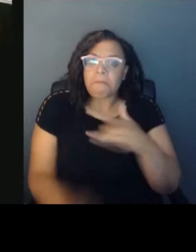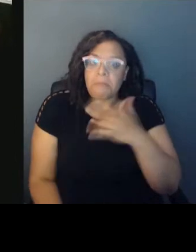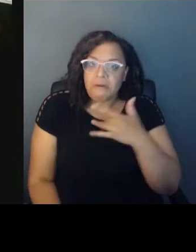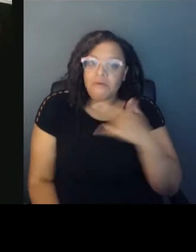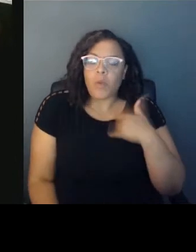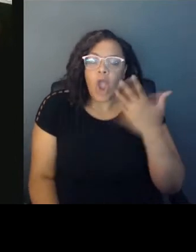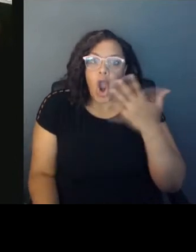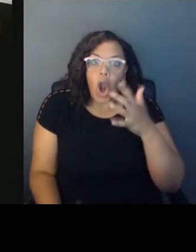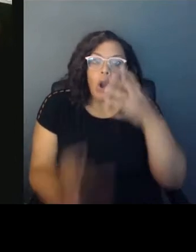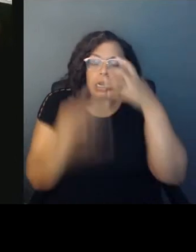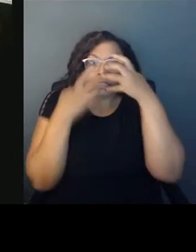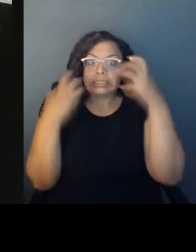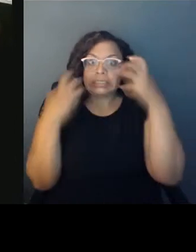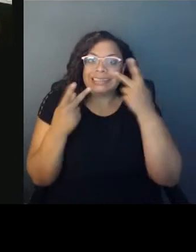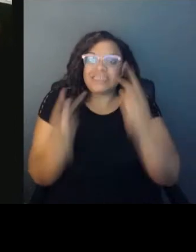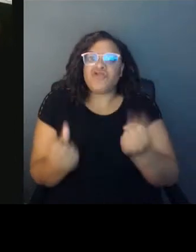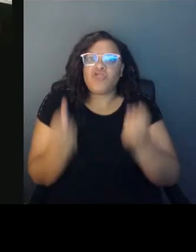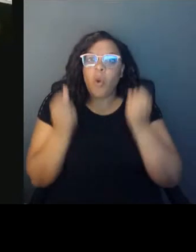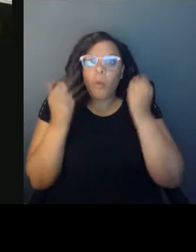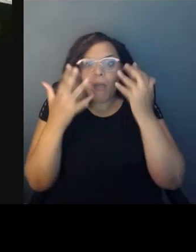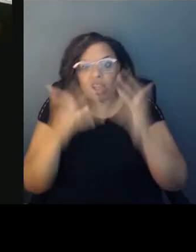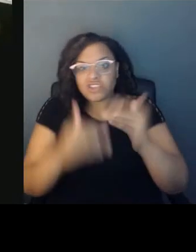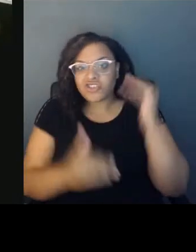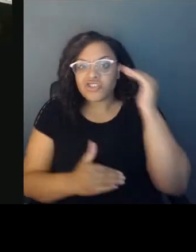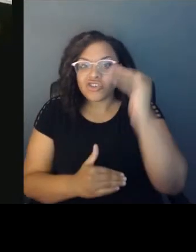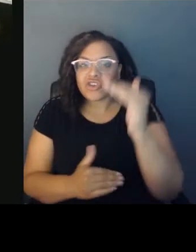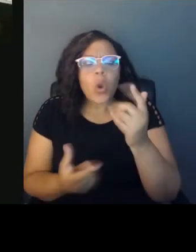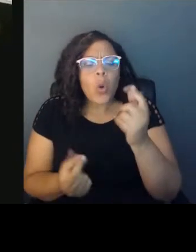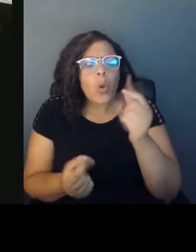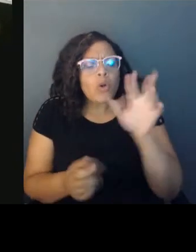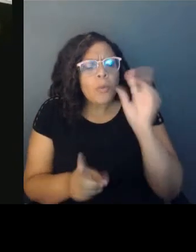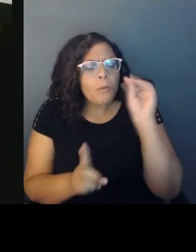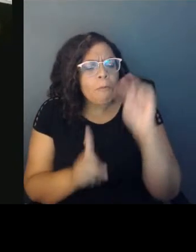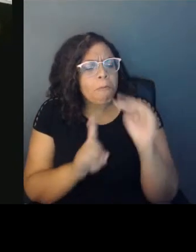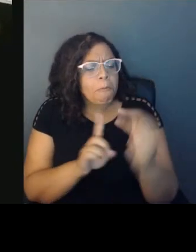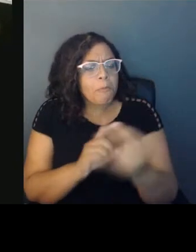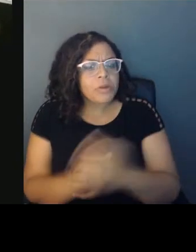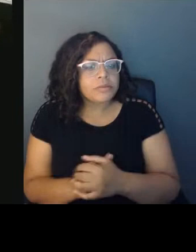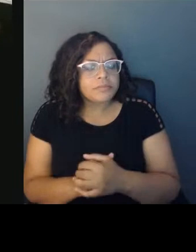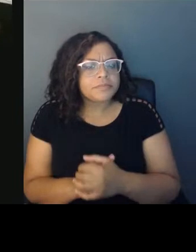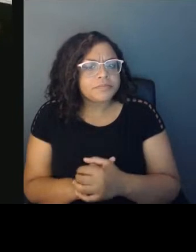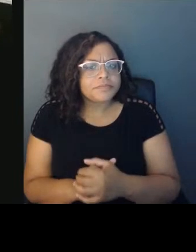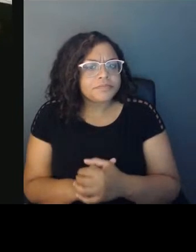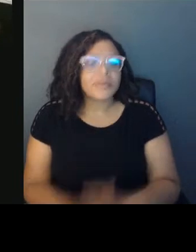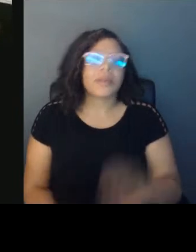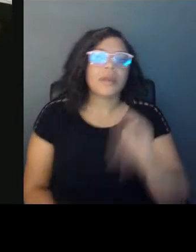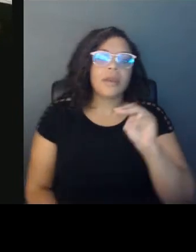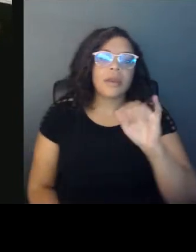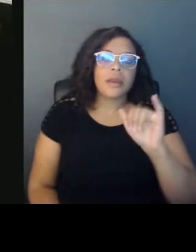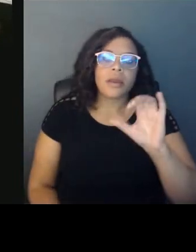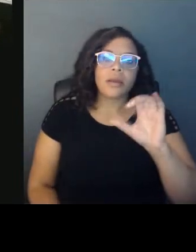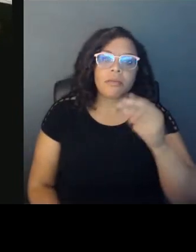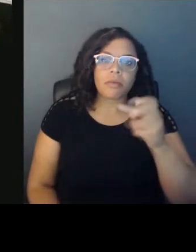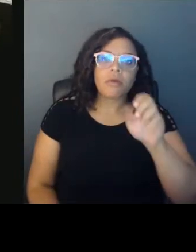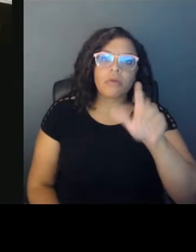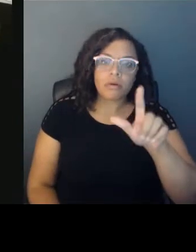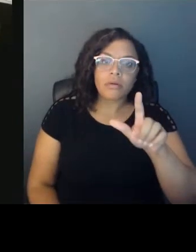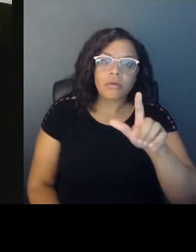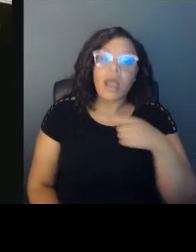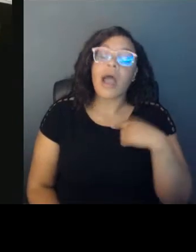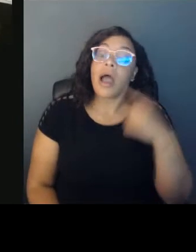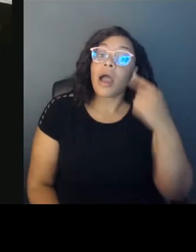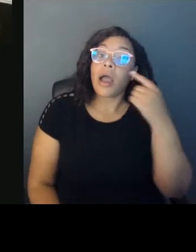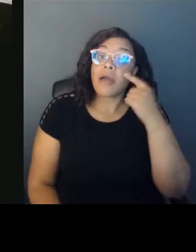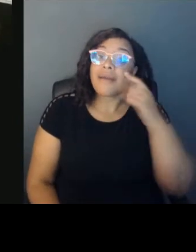in how you think about that as an artist. Well, for me, I look at it as ancestral music. We're talking about our music, our